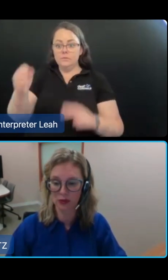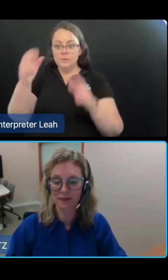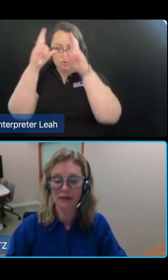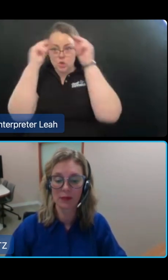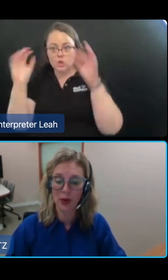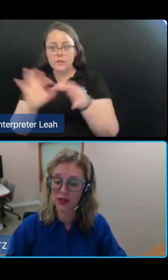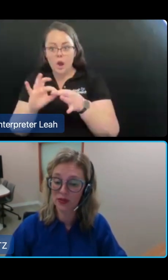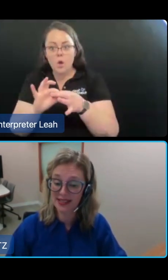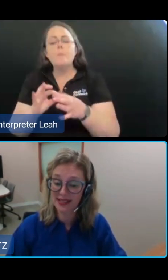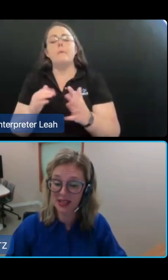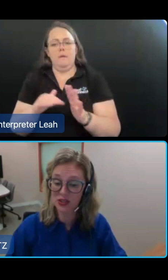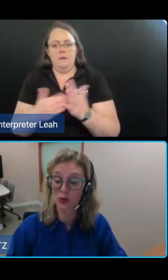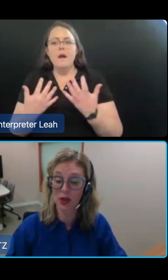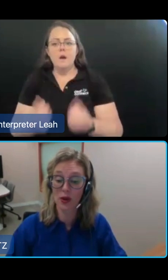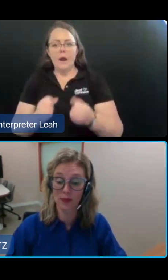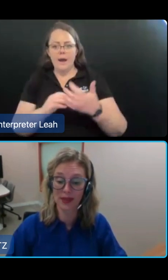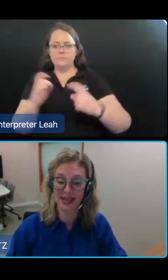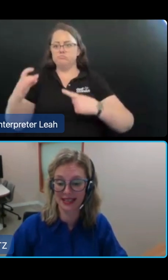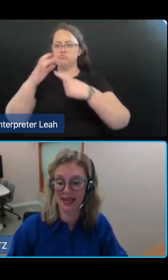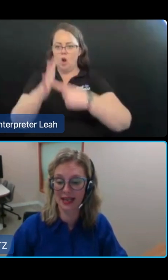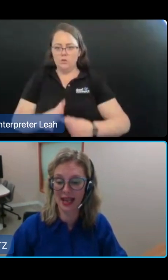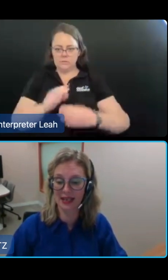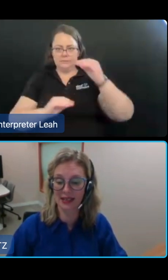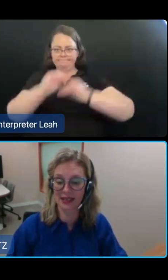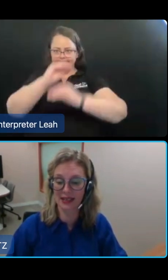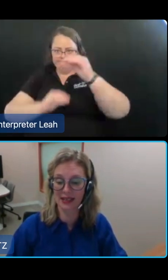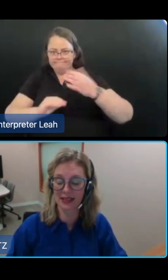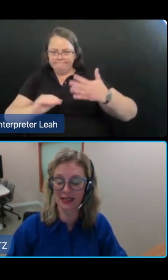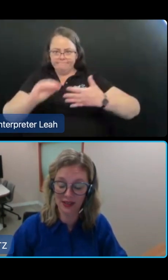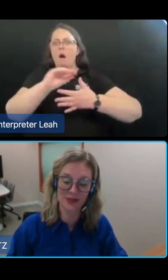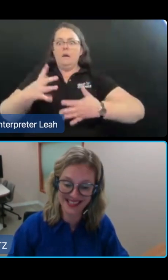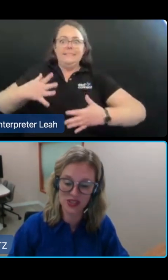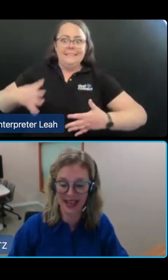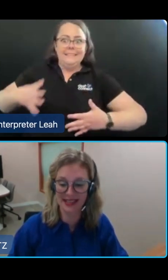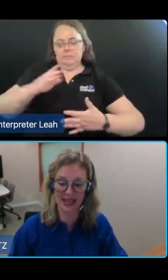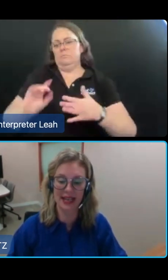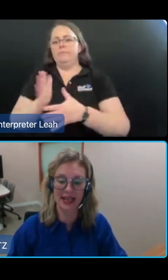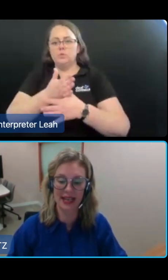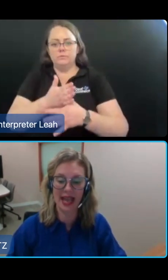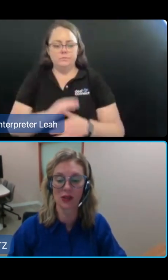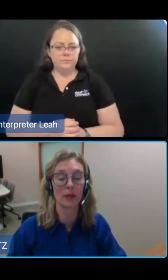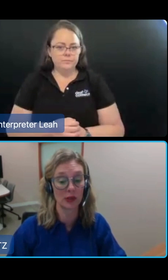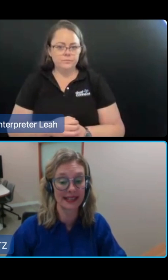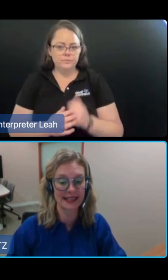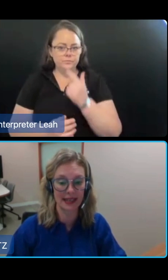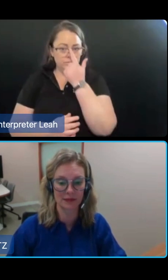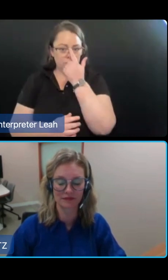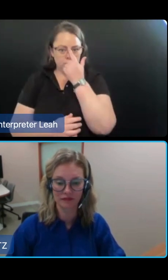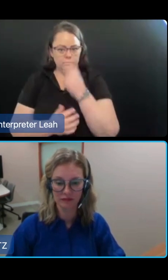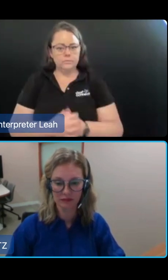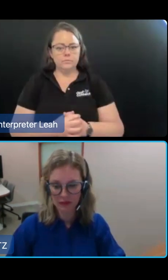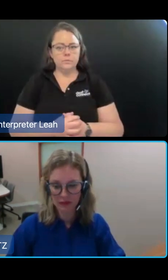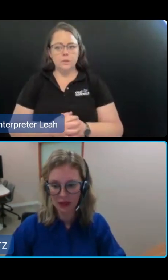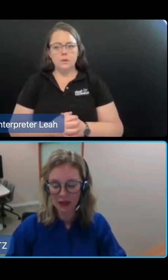individual in both the residential home care setting and in the residential care setting and in the home and community setting.